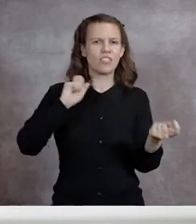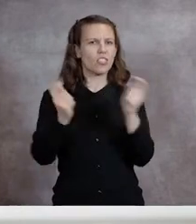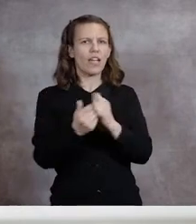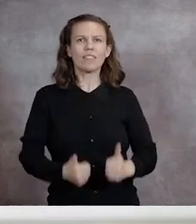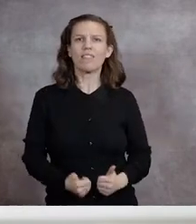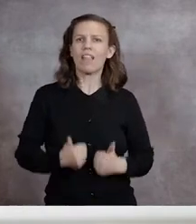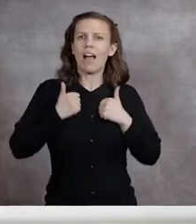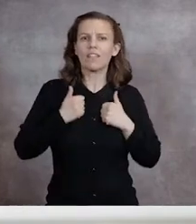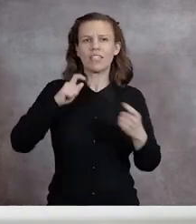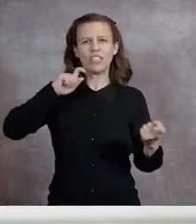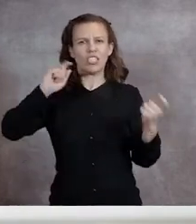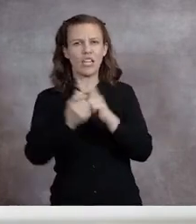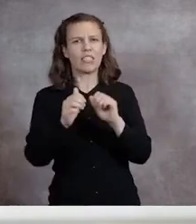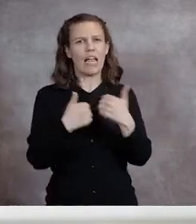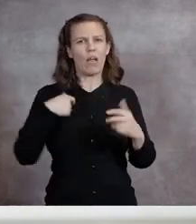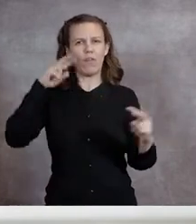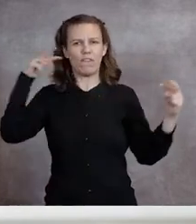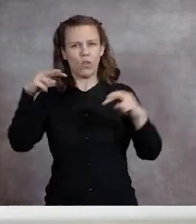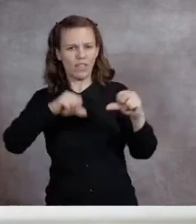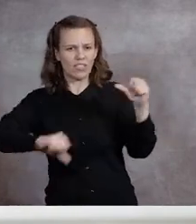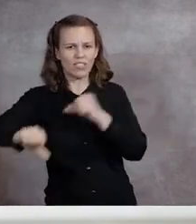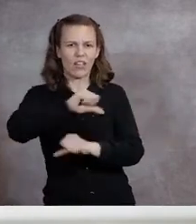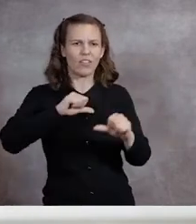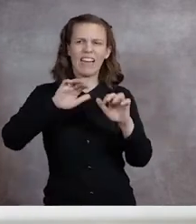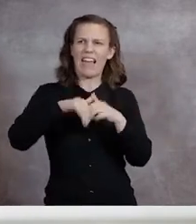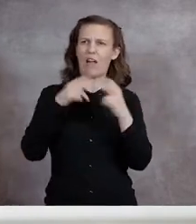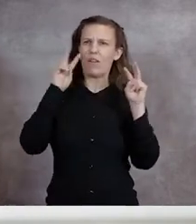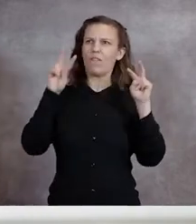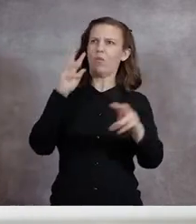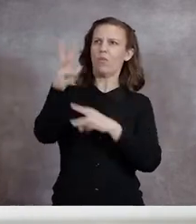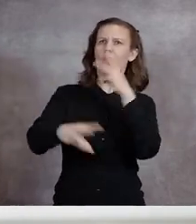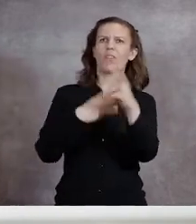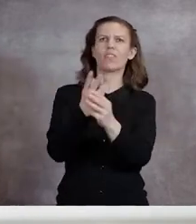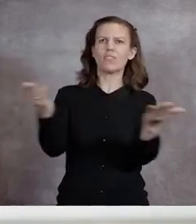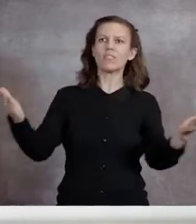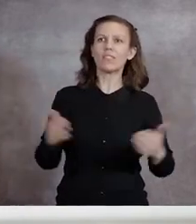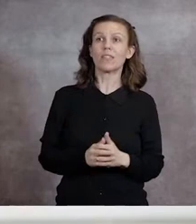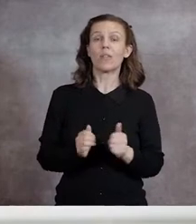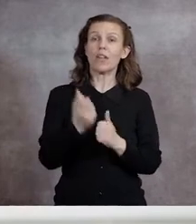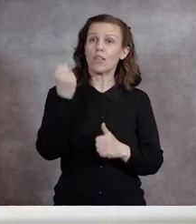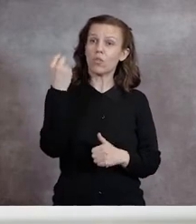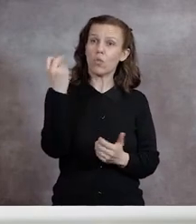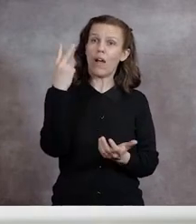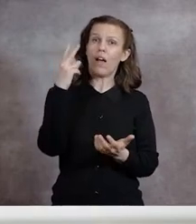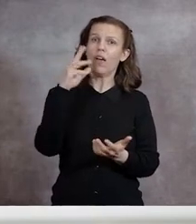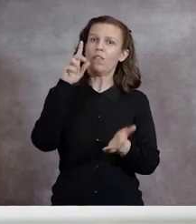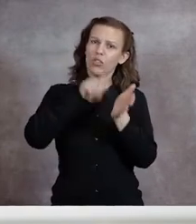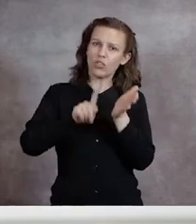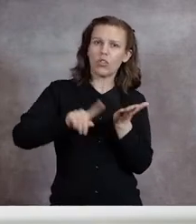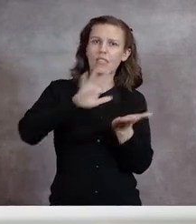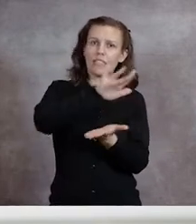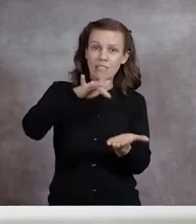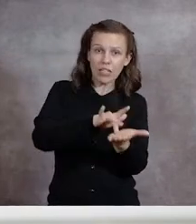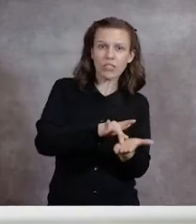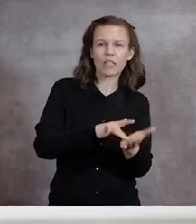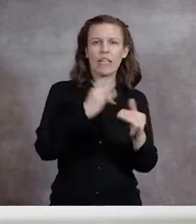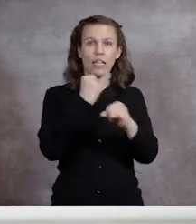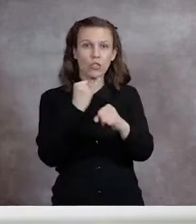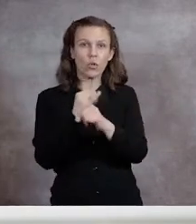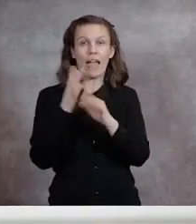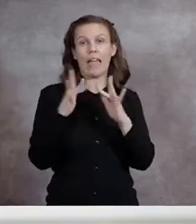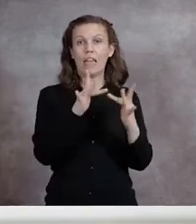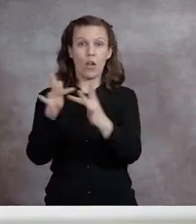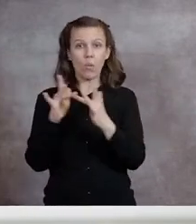and change the way we look at each other and the world. With twelve designated research centers, institutes, and networks